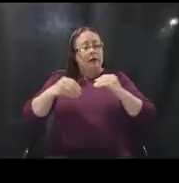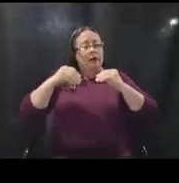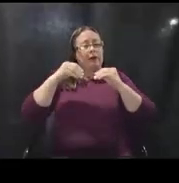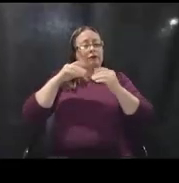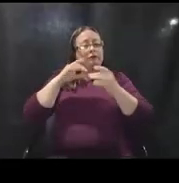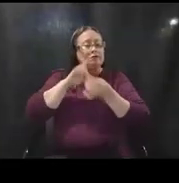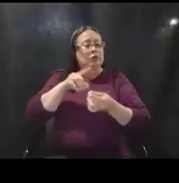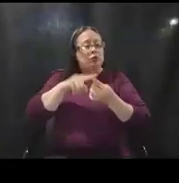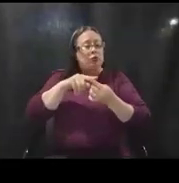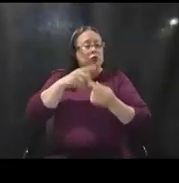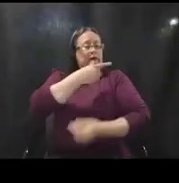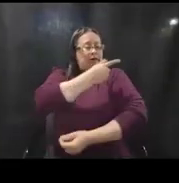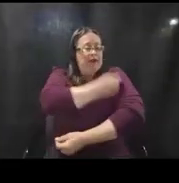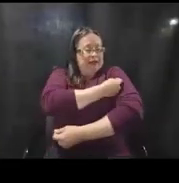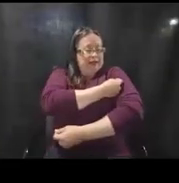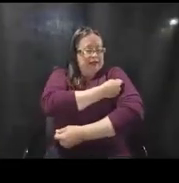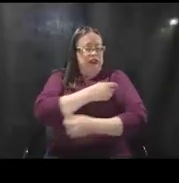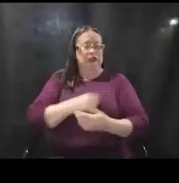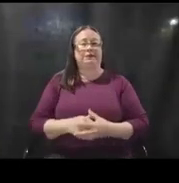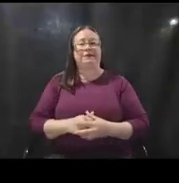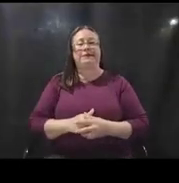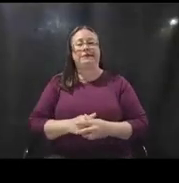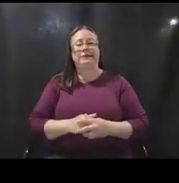vaccinations. next slide, please.